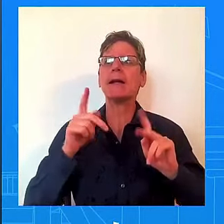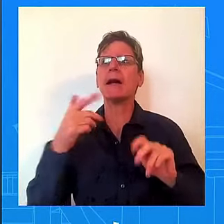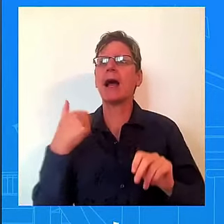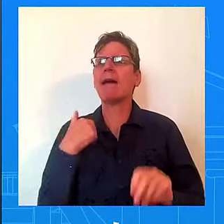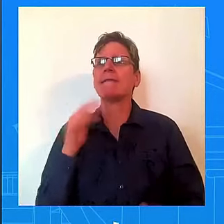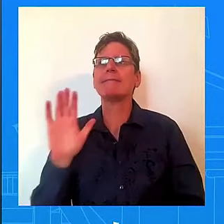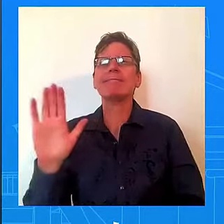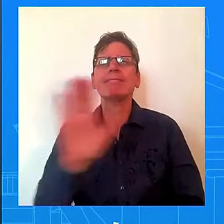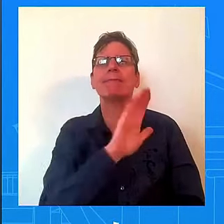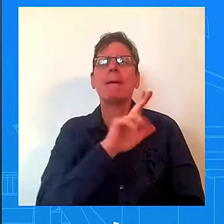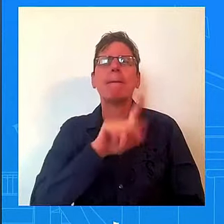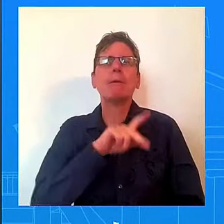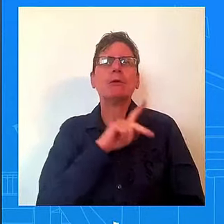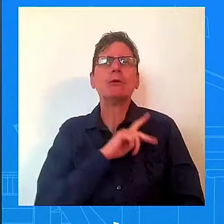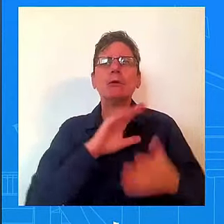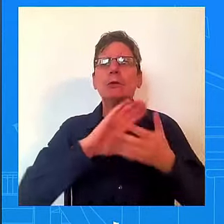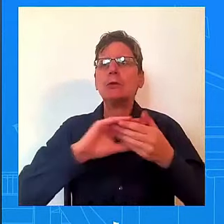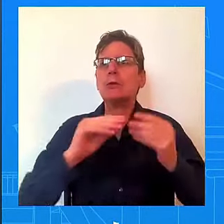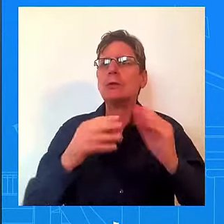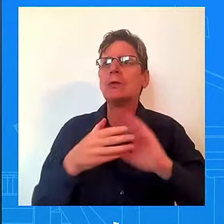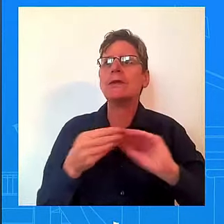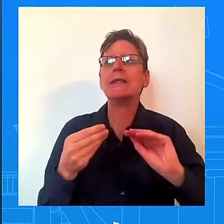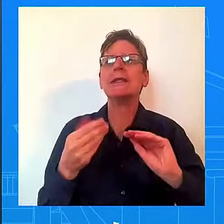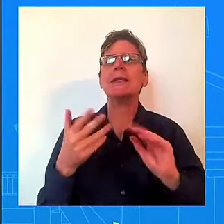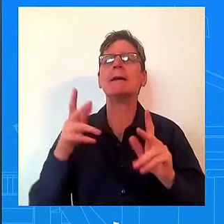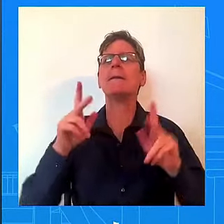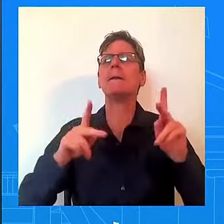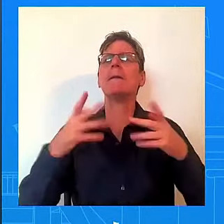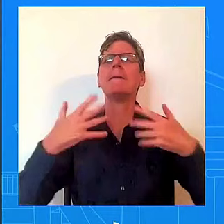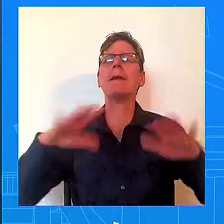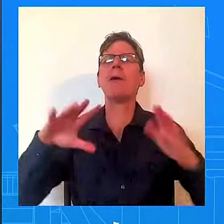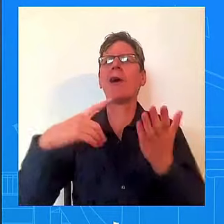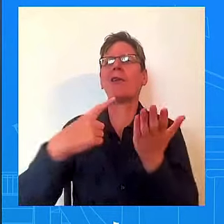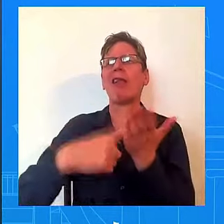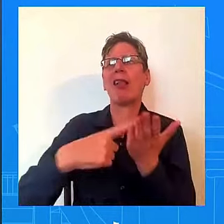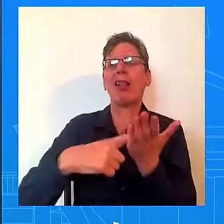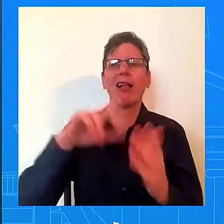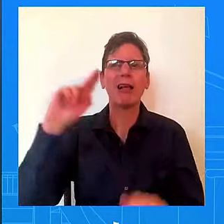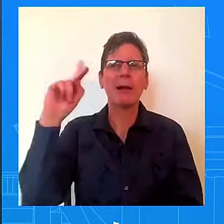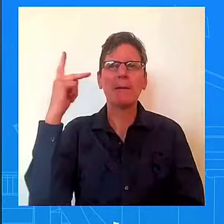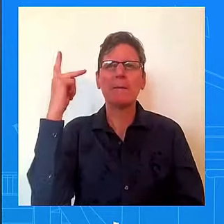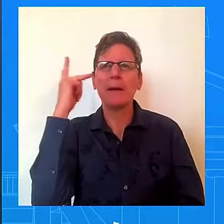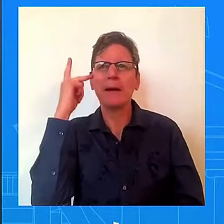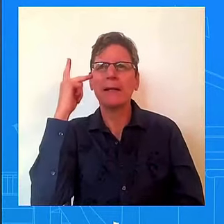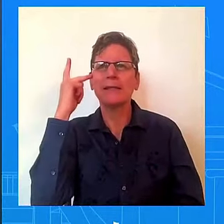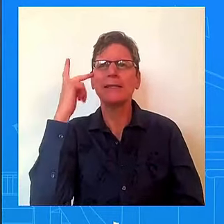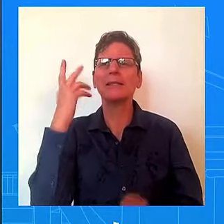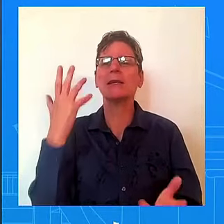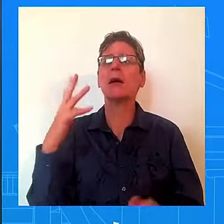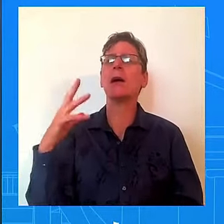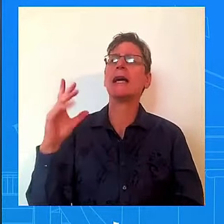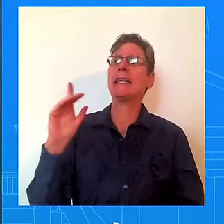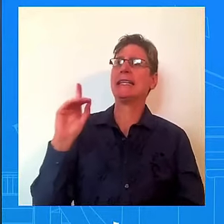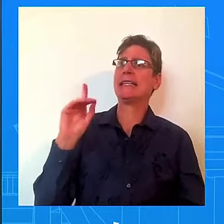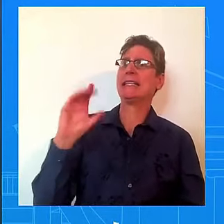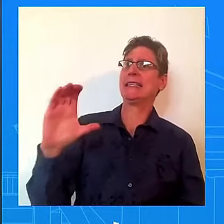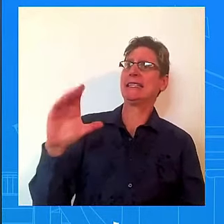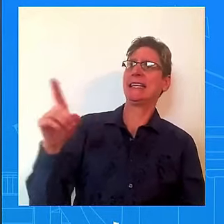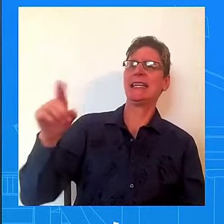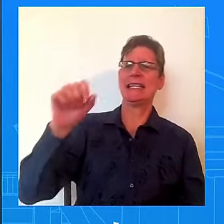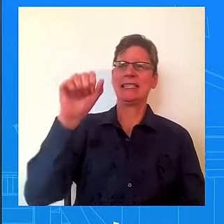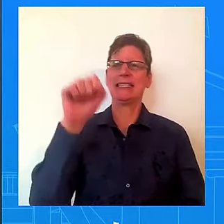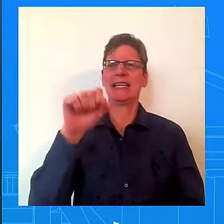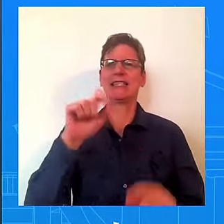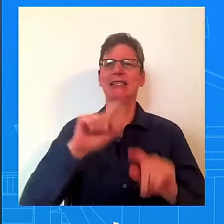politics that, you know, some folks here in Washington do. They're living their lives. And the purpose of this tour, quite frankly,